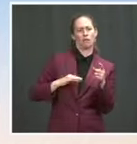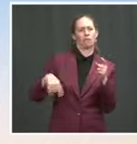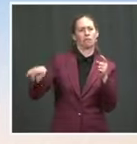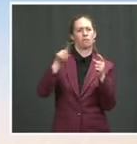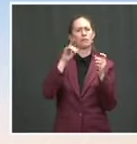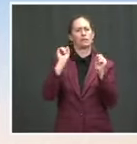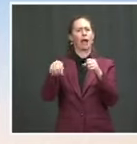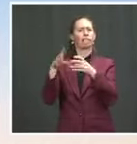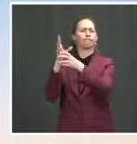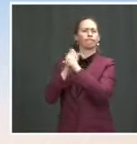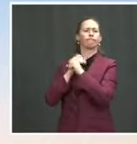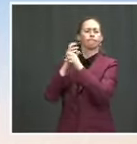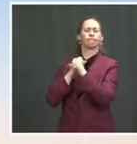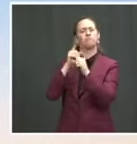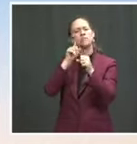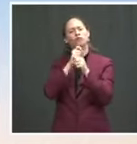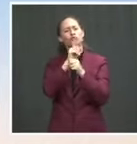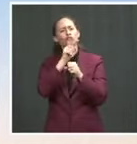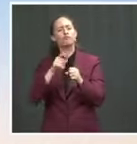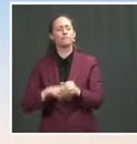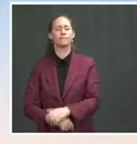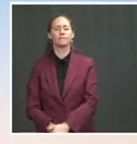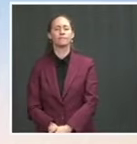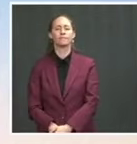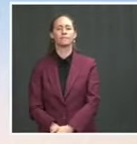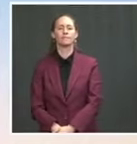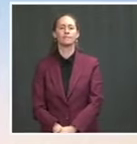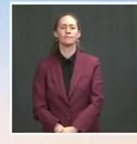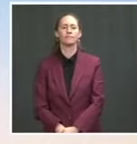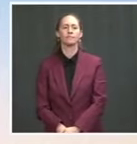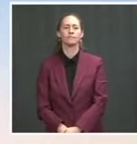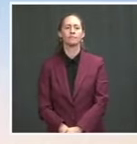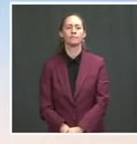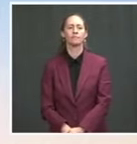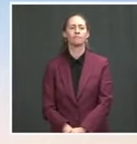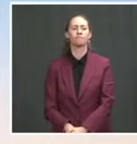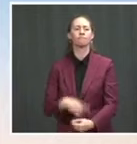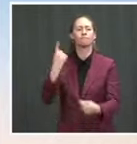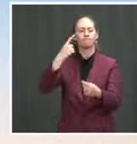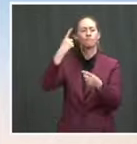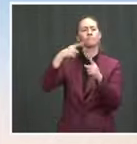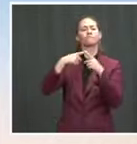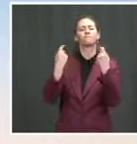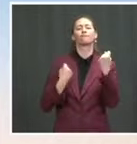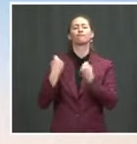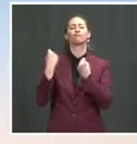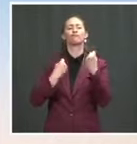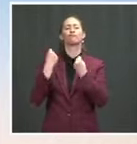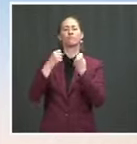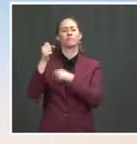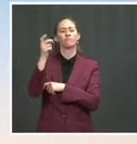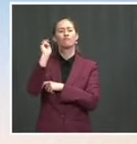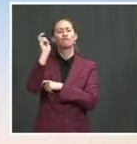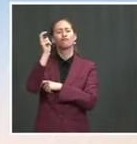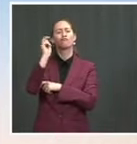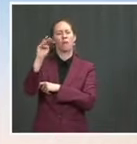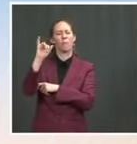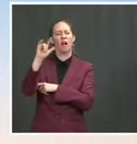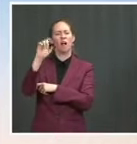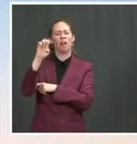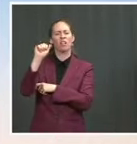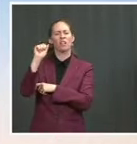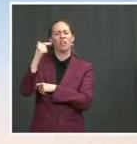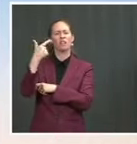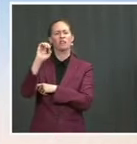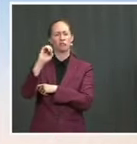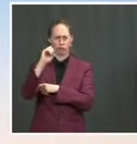On the White House position on a vehicle mileage tax for electric vehicles, can you explain the White House position and why you'd be opposed to, essentially, wouldn't